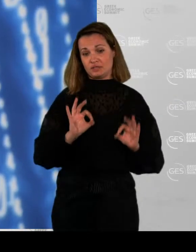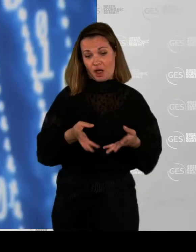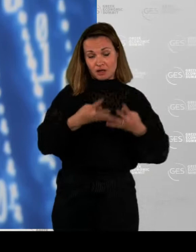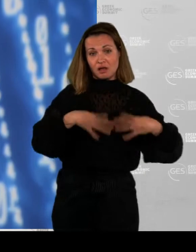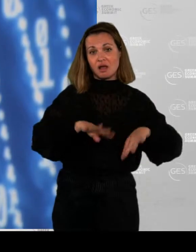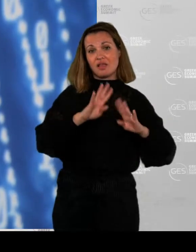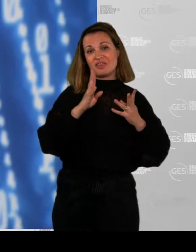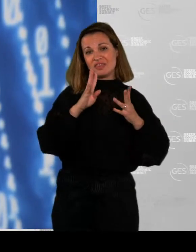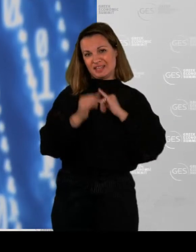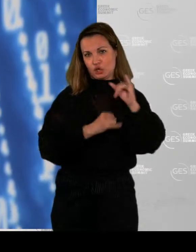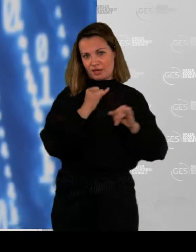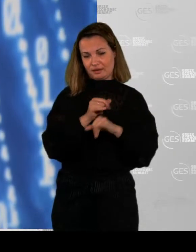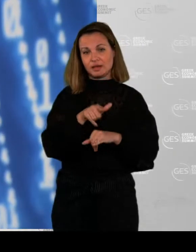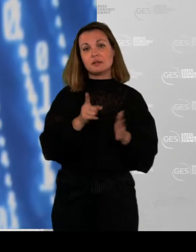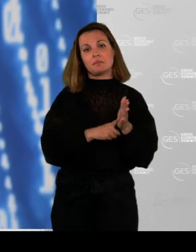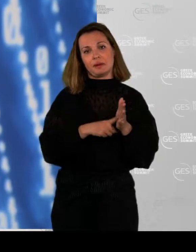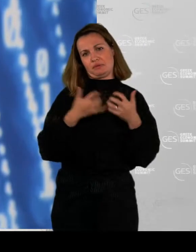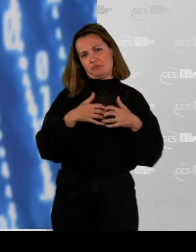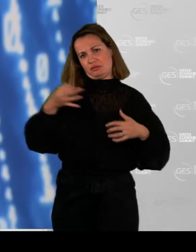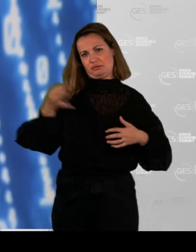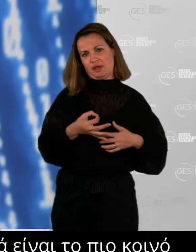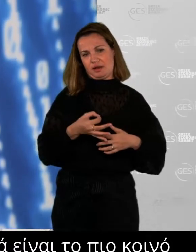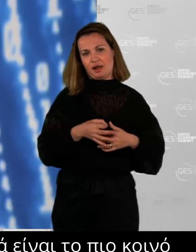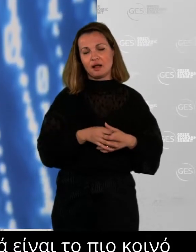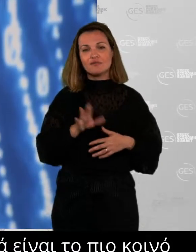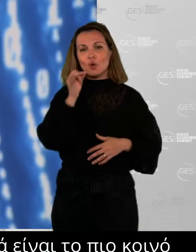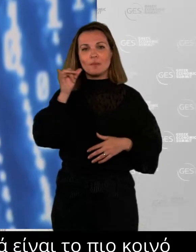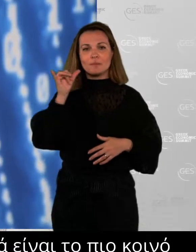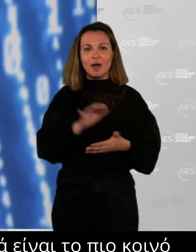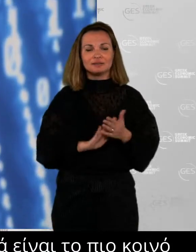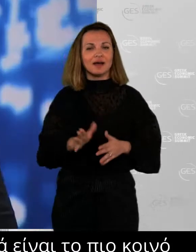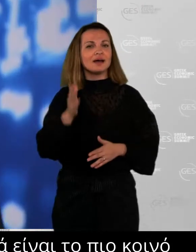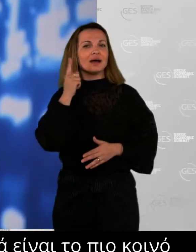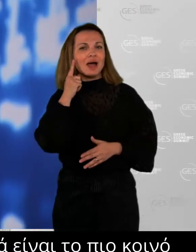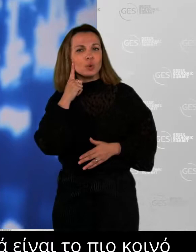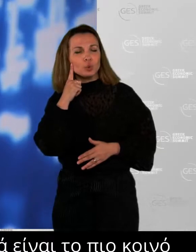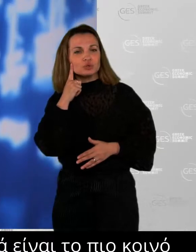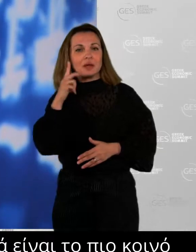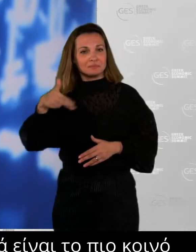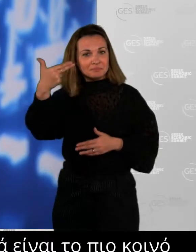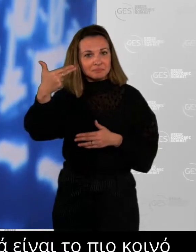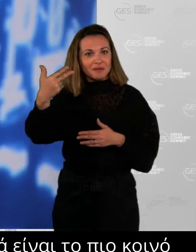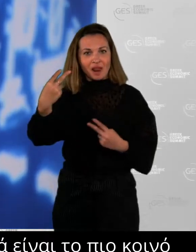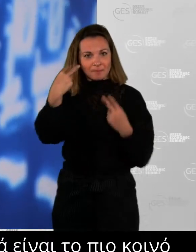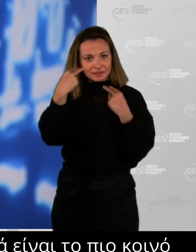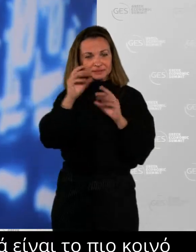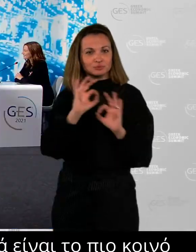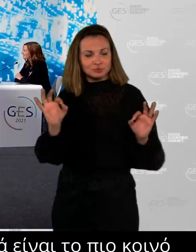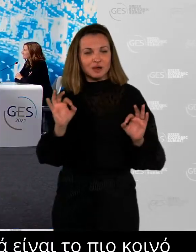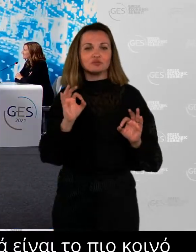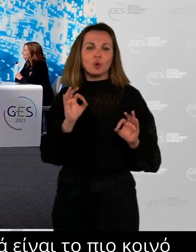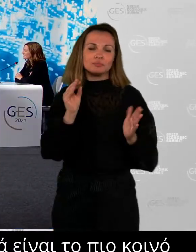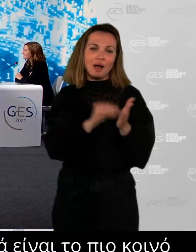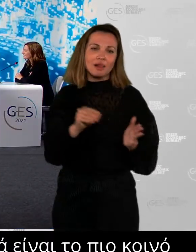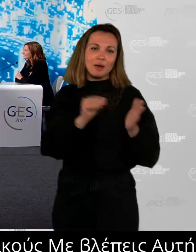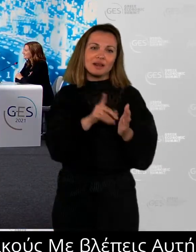single conversation is, can you see me? Can you still hear me? I think it's, you know, kind of the new trend in the last couple of years. So get the